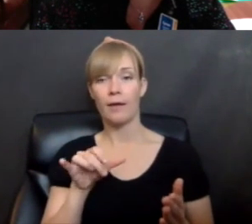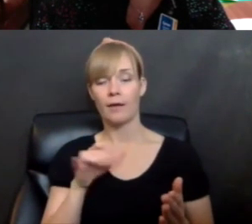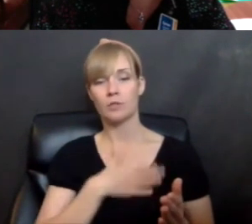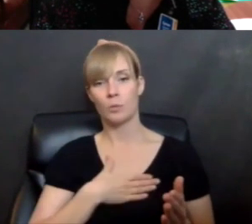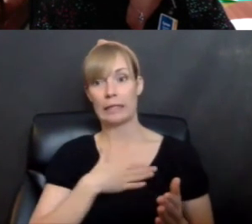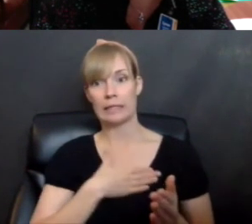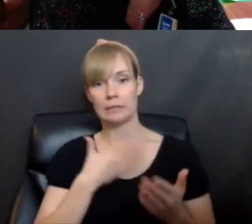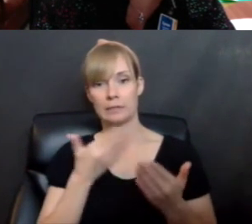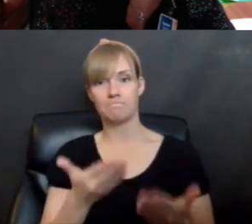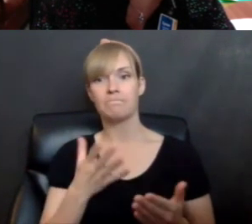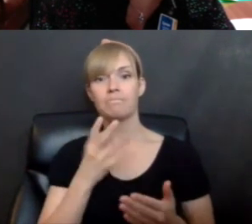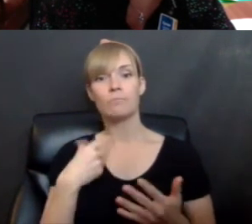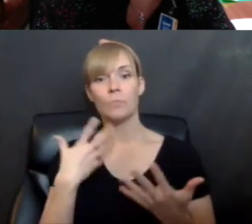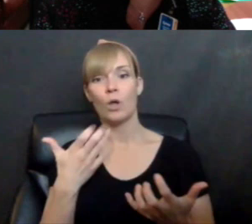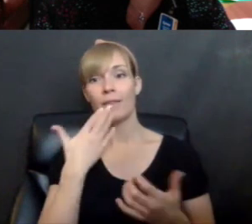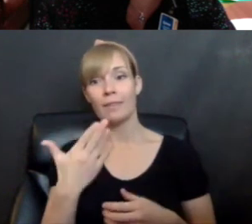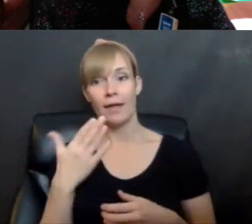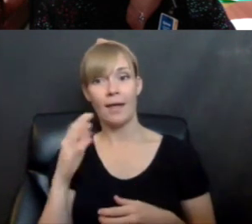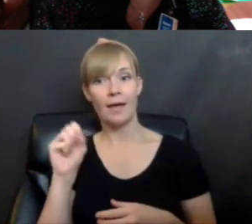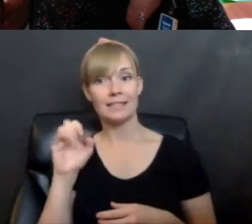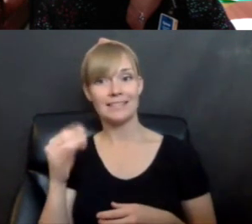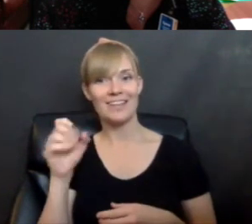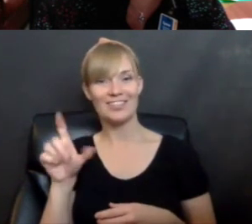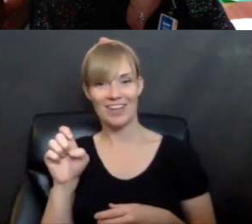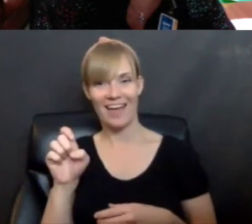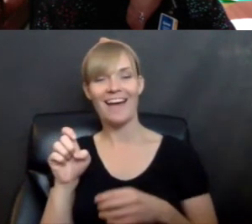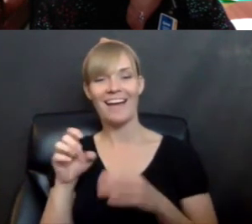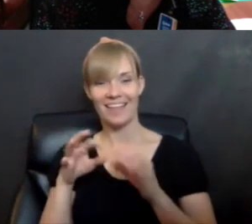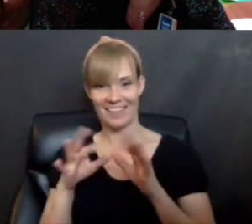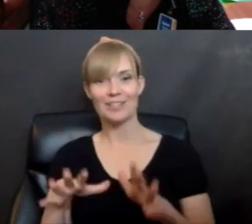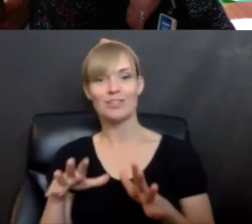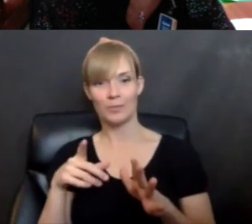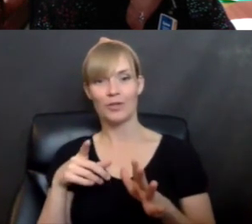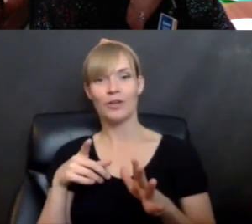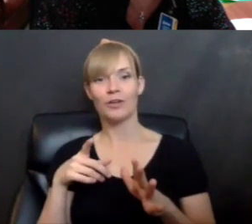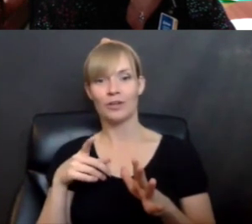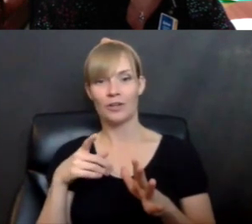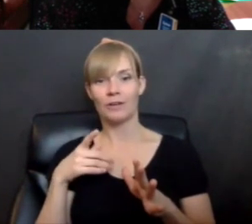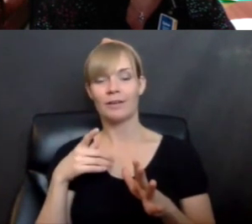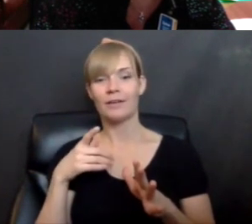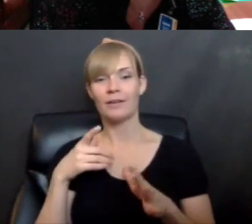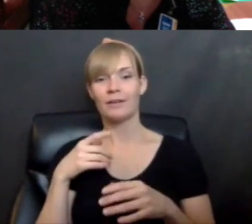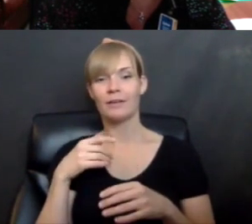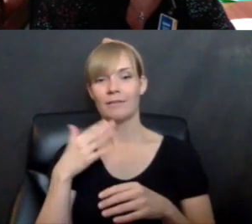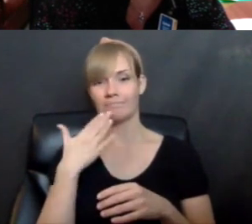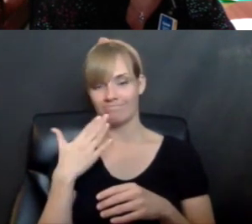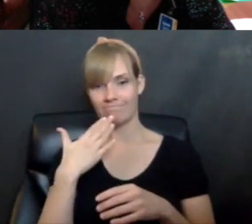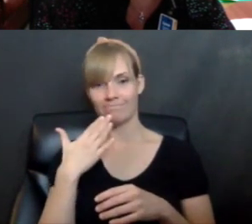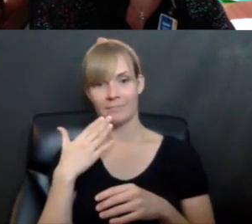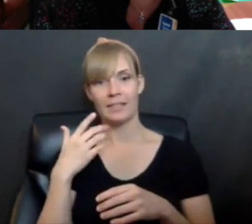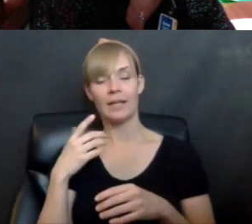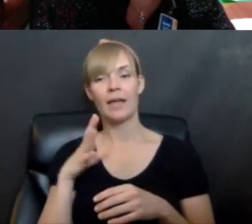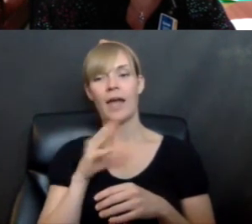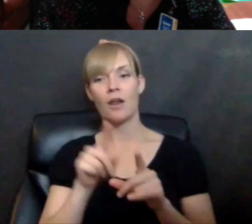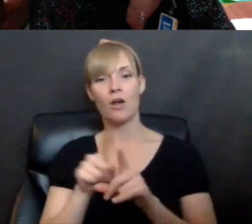thank, uh, uh, Seychelles, I remember your name right, our, our sign language interpreter. Uh, we want to